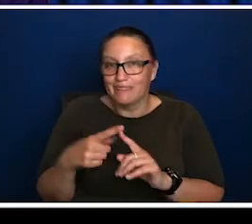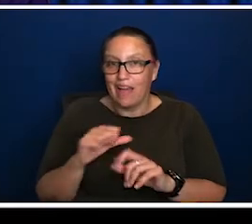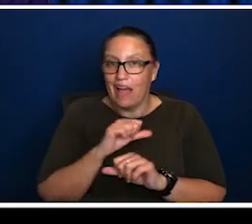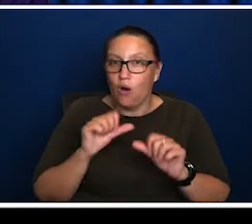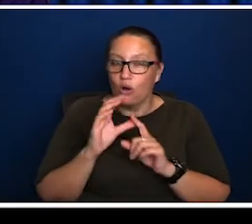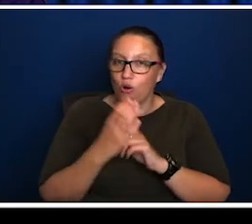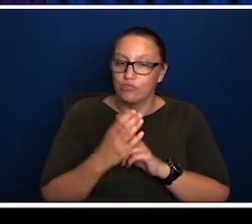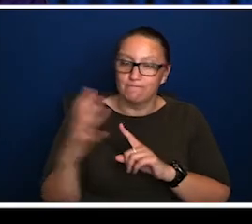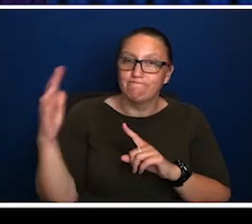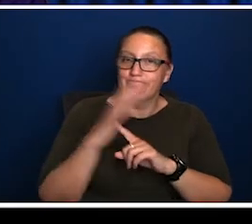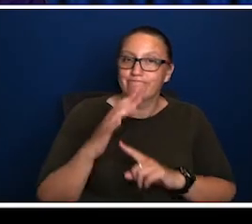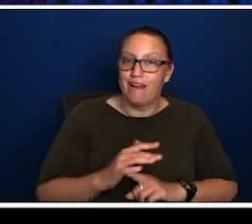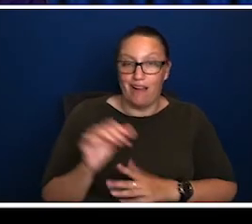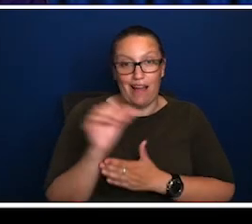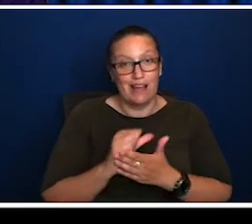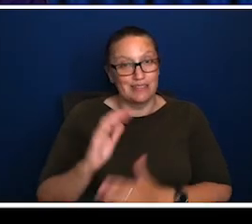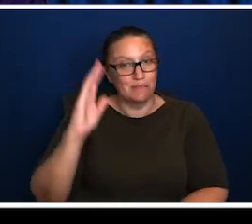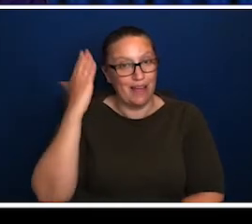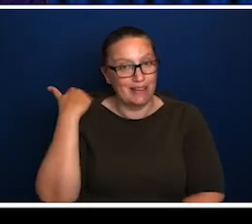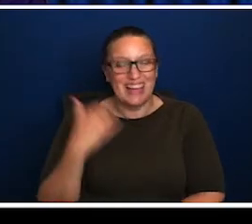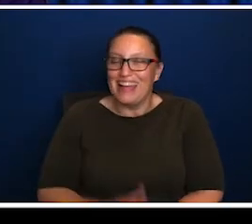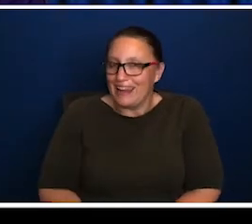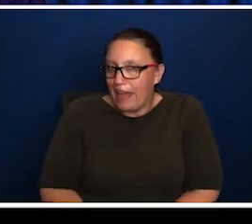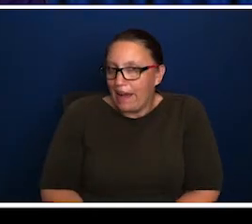the culture tended to prioritise in the past.